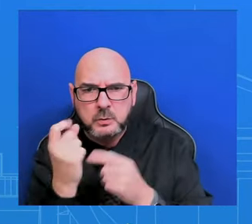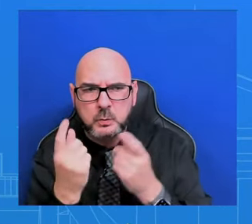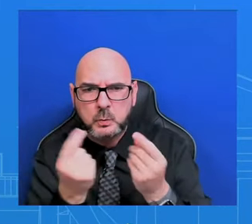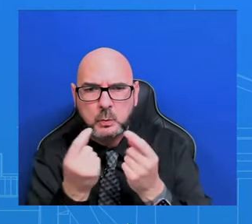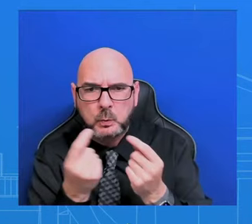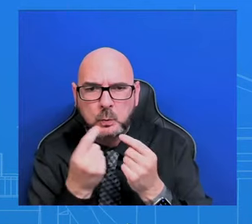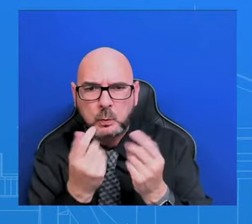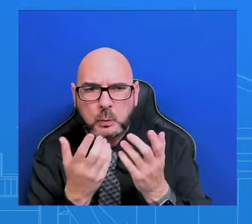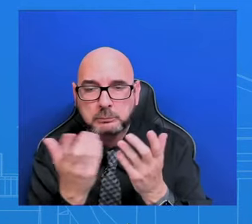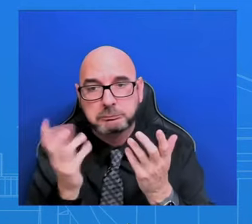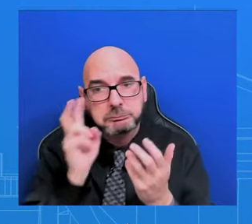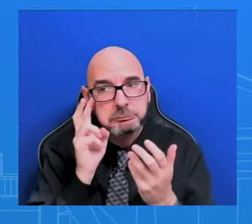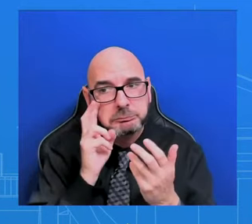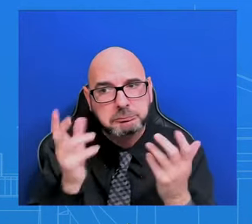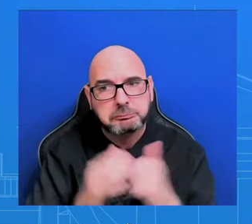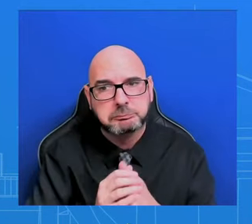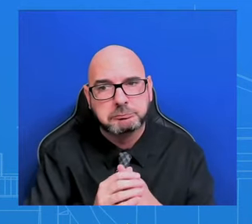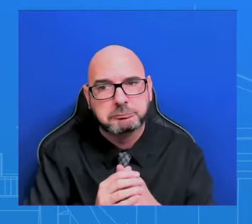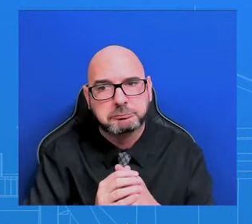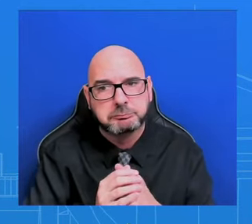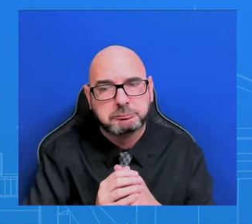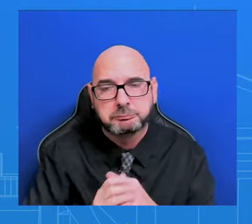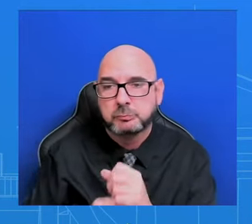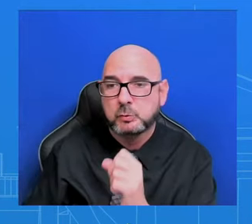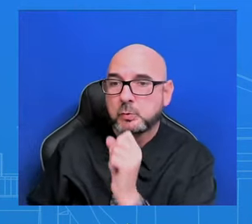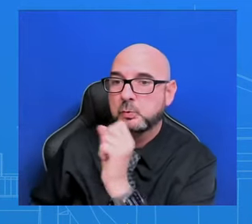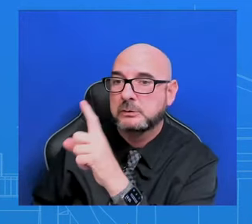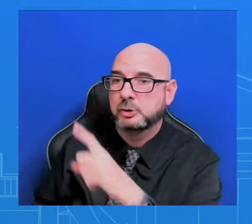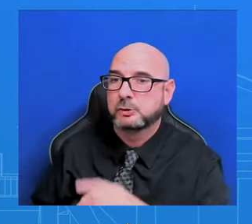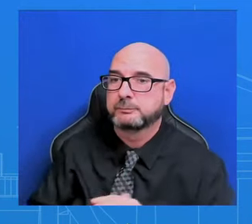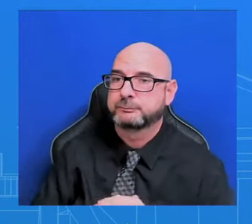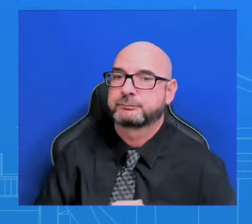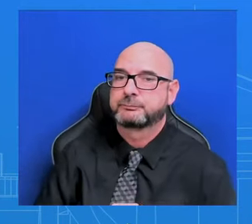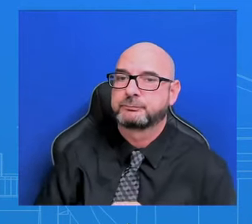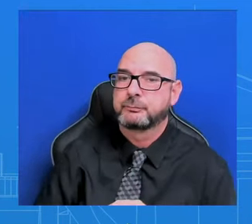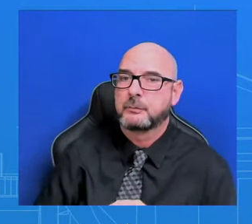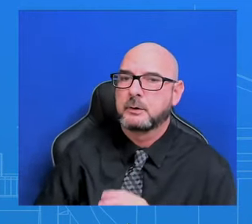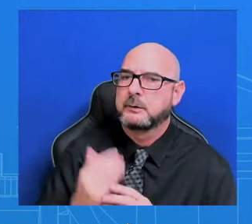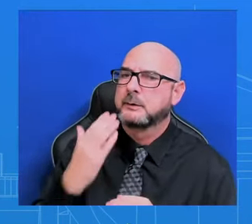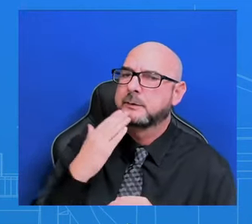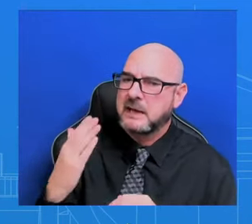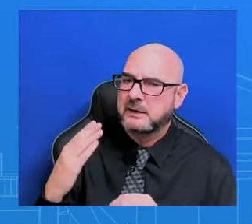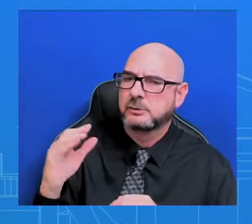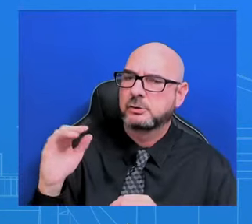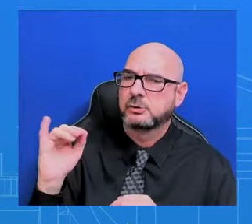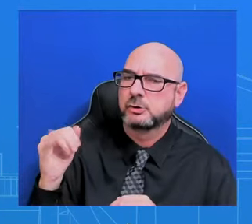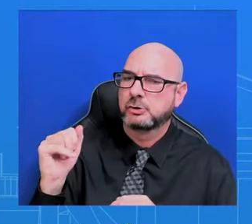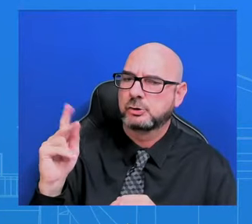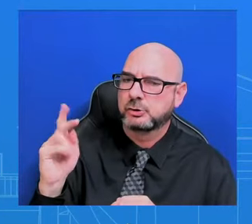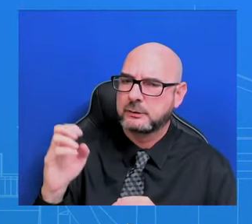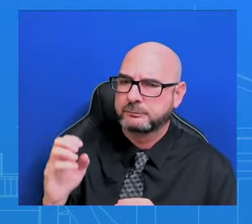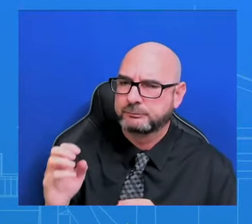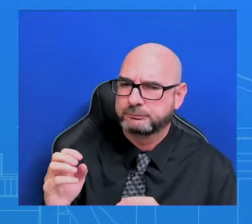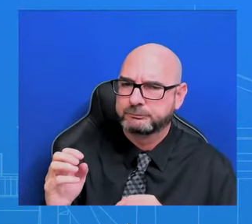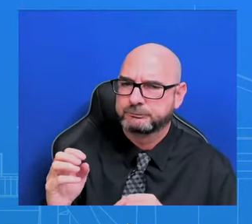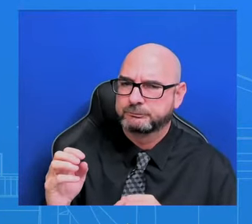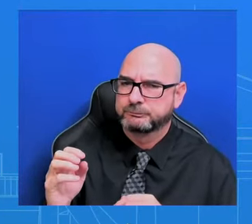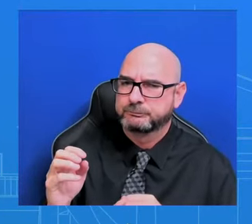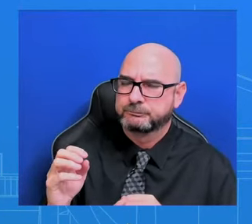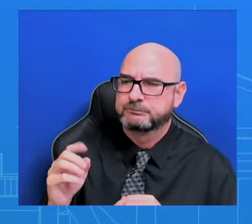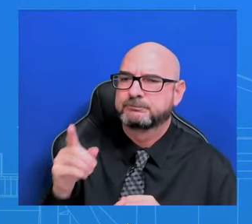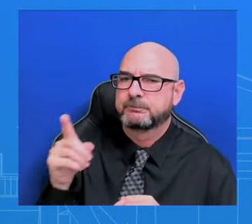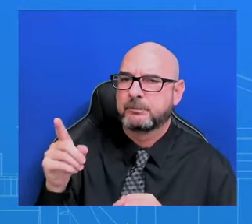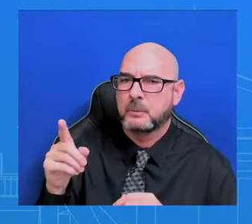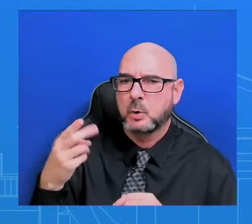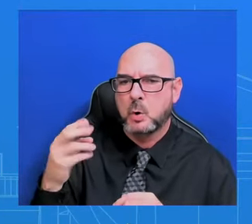Thanks, John. Is, are the U.S. strikes on the Houthis aimed simply at degrading their capabilities or